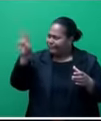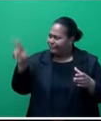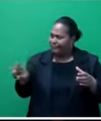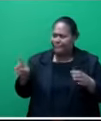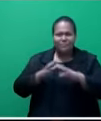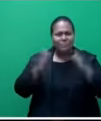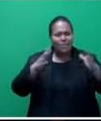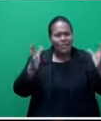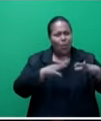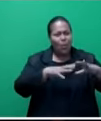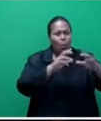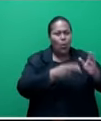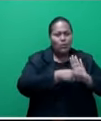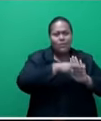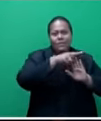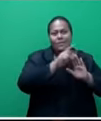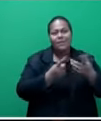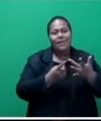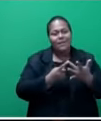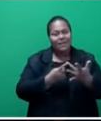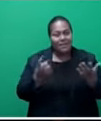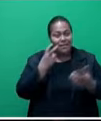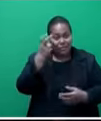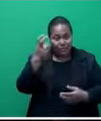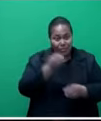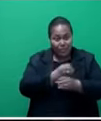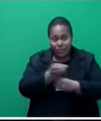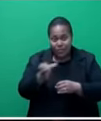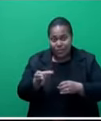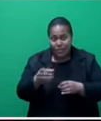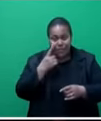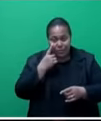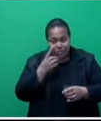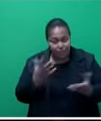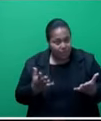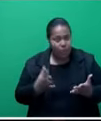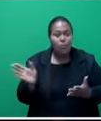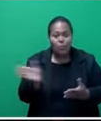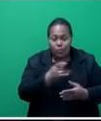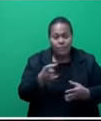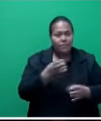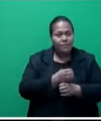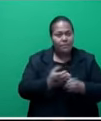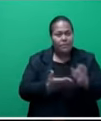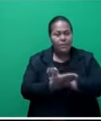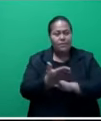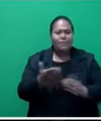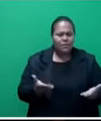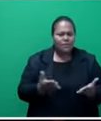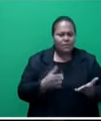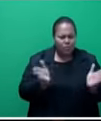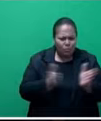hotels, and then you look at those employed in the small and medium enterprises, they probably